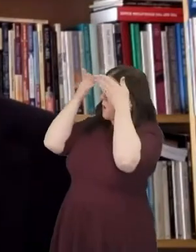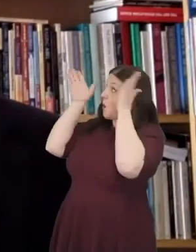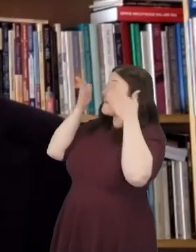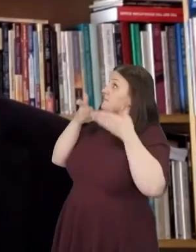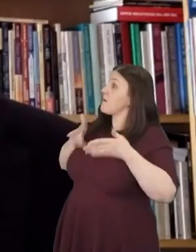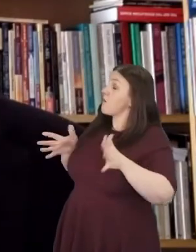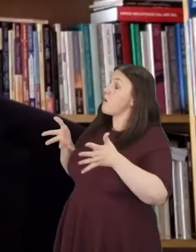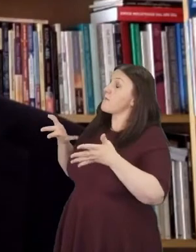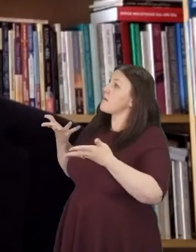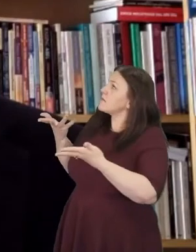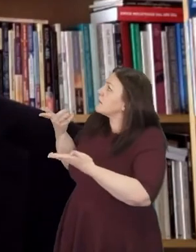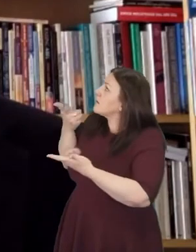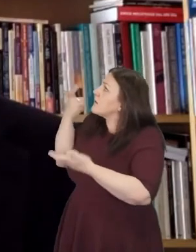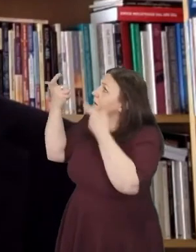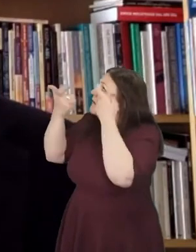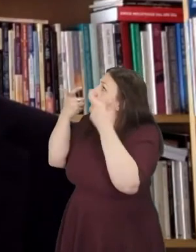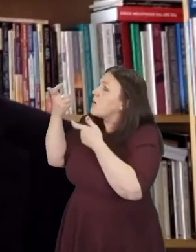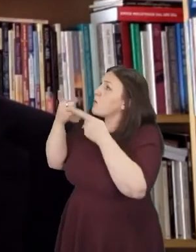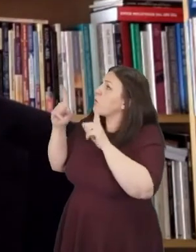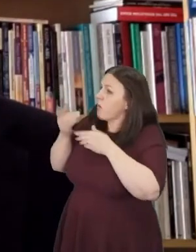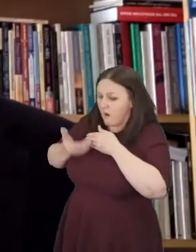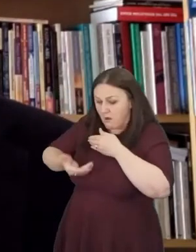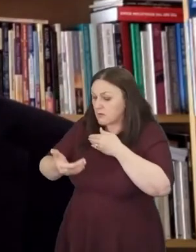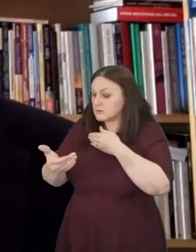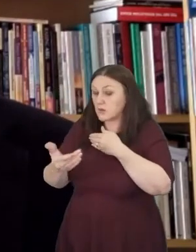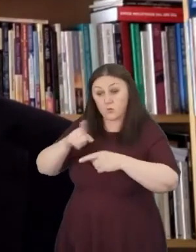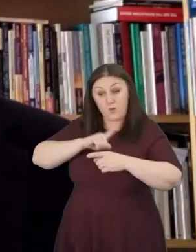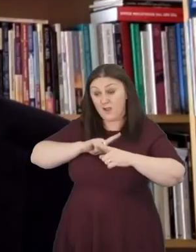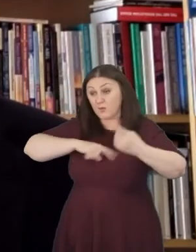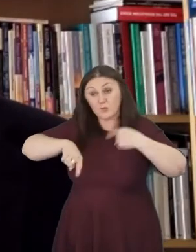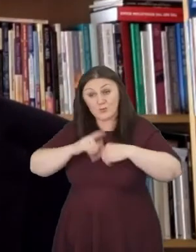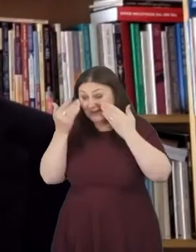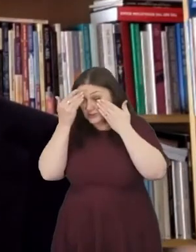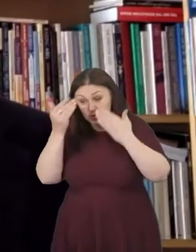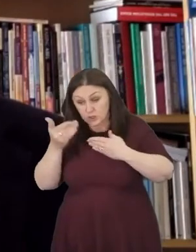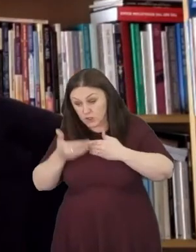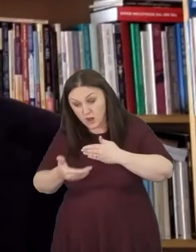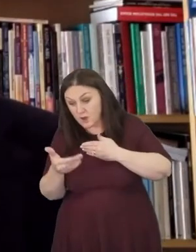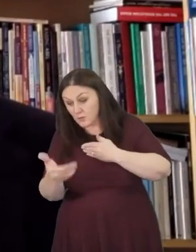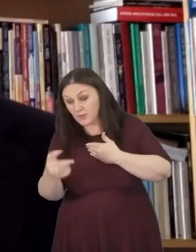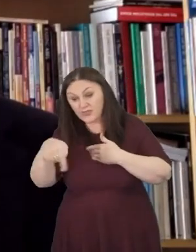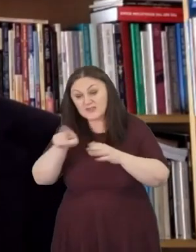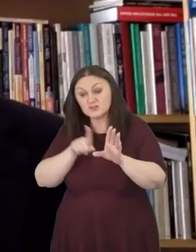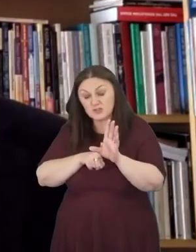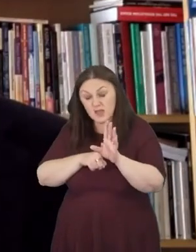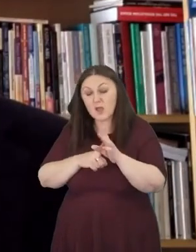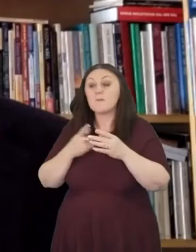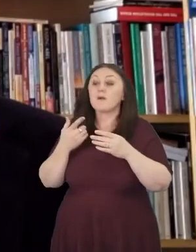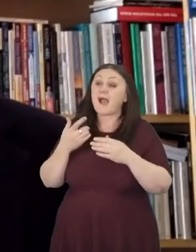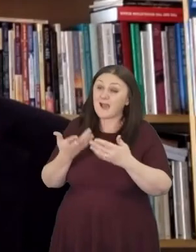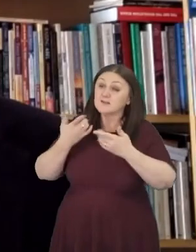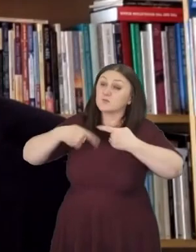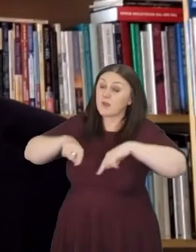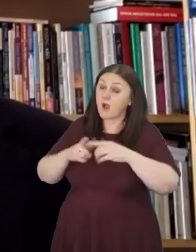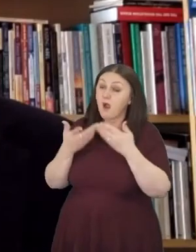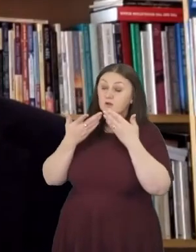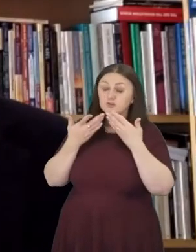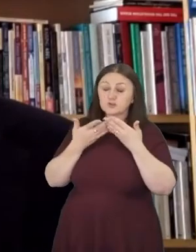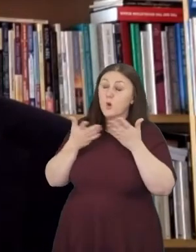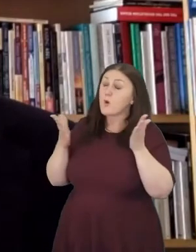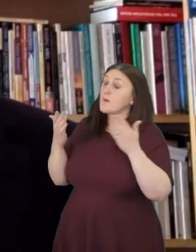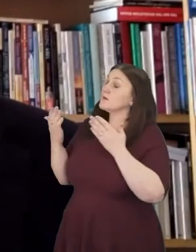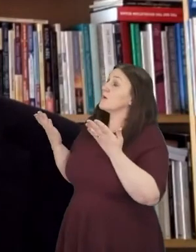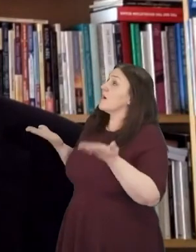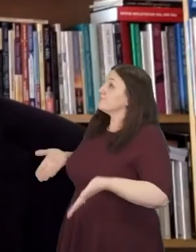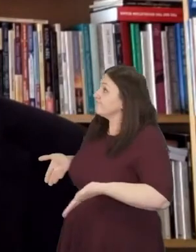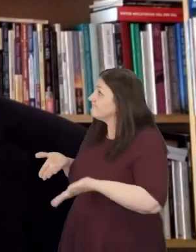don't know what the year ahead is going to be like. But as we're open to rhythms of grace then I'm sure that